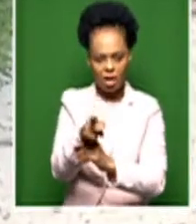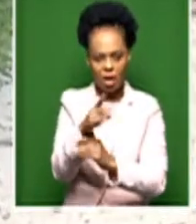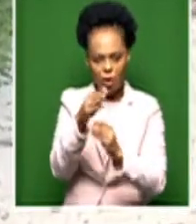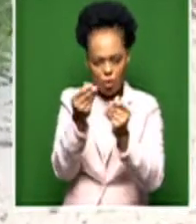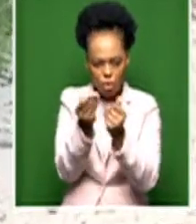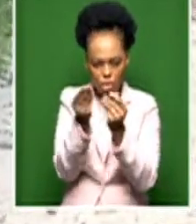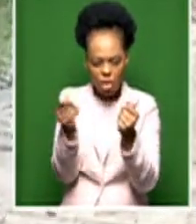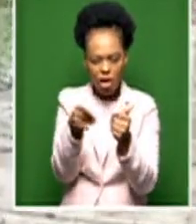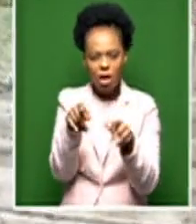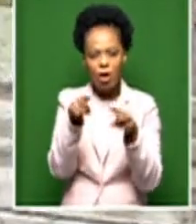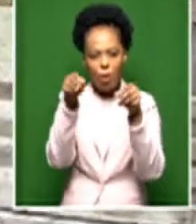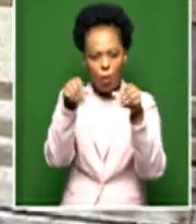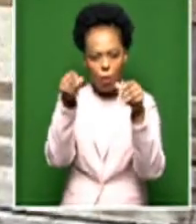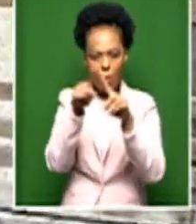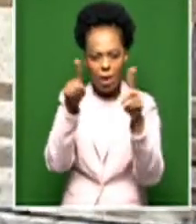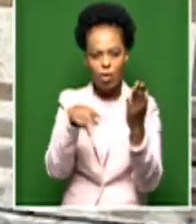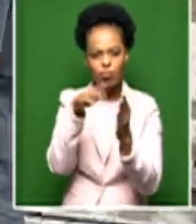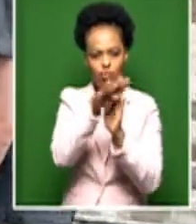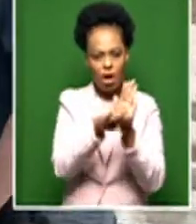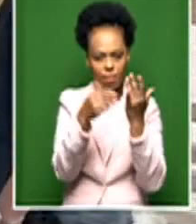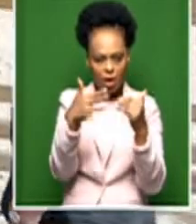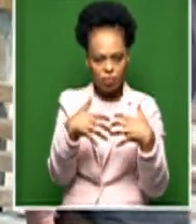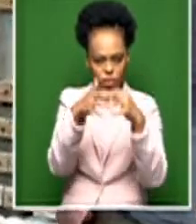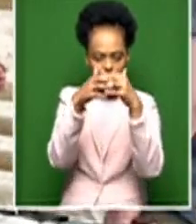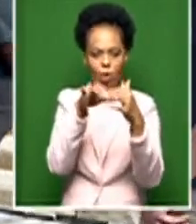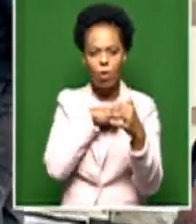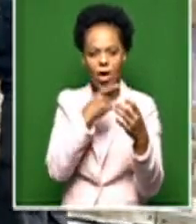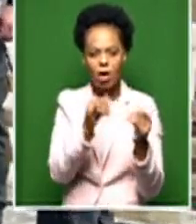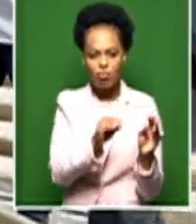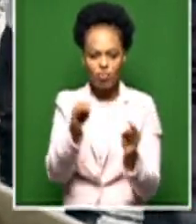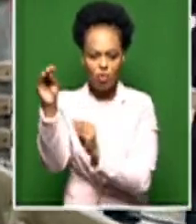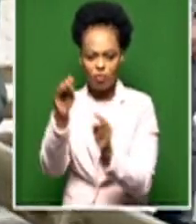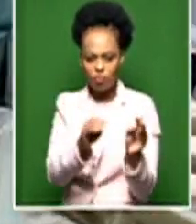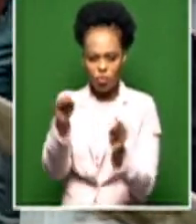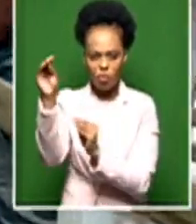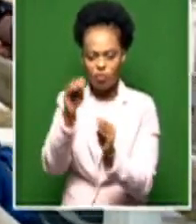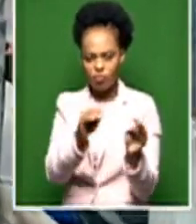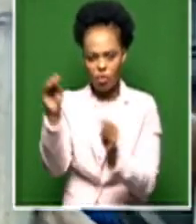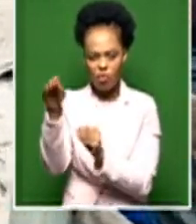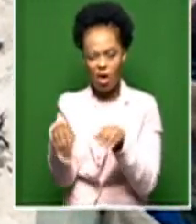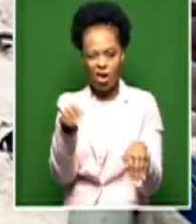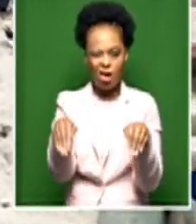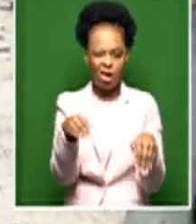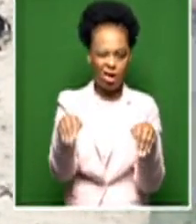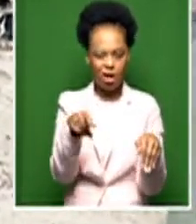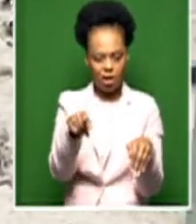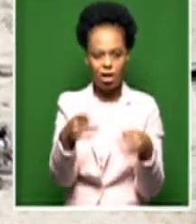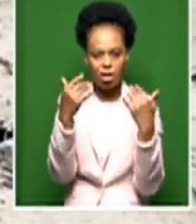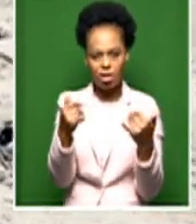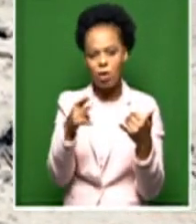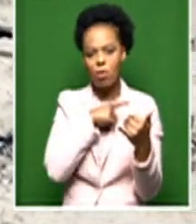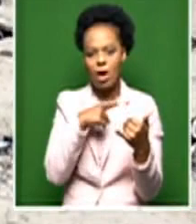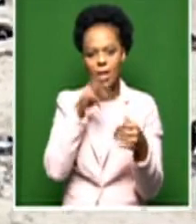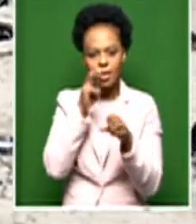boulders, but we have a program set out where we gradually remove those so as not to take away breeding space